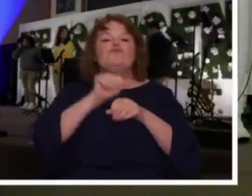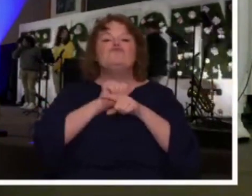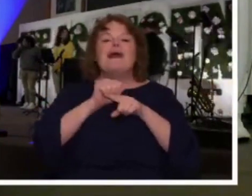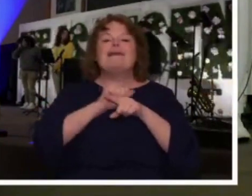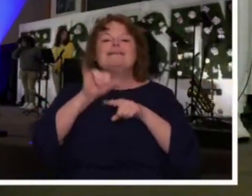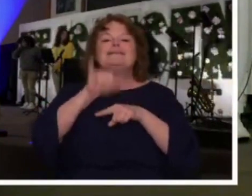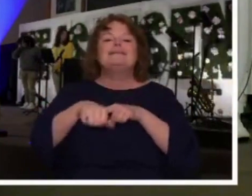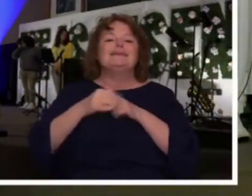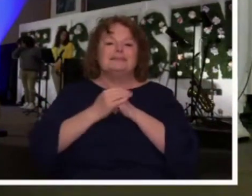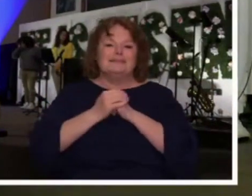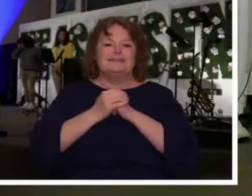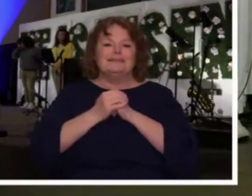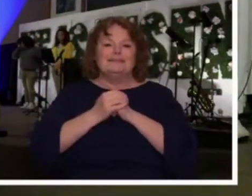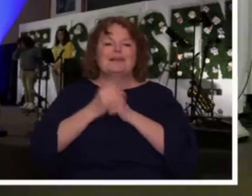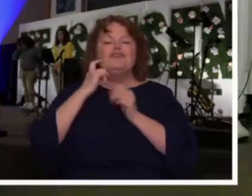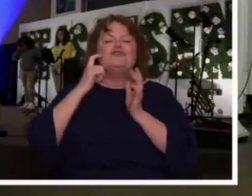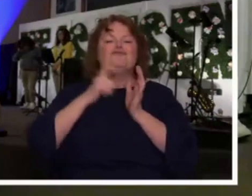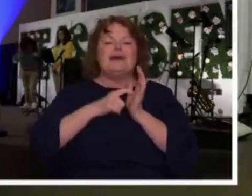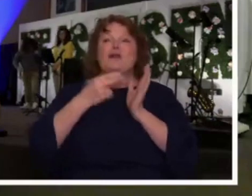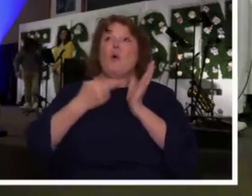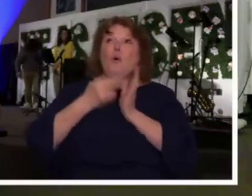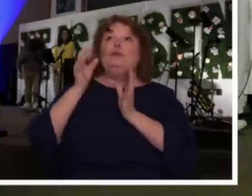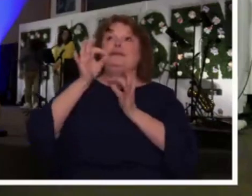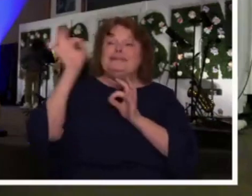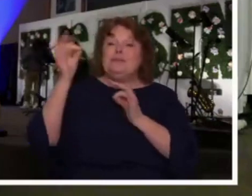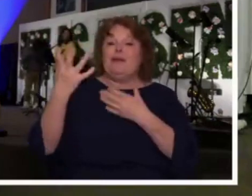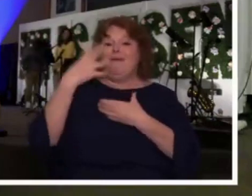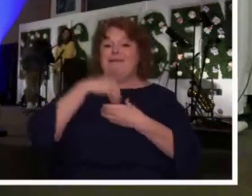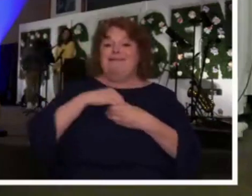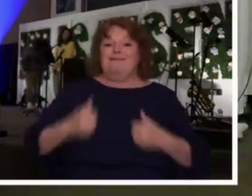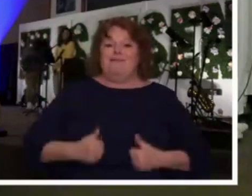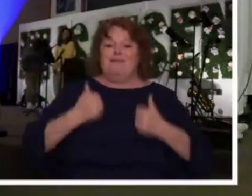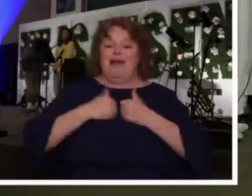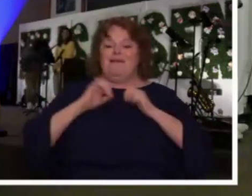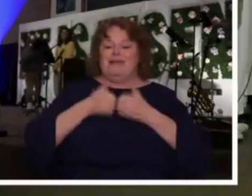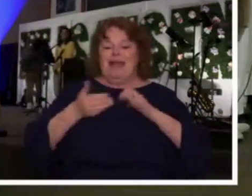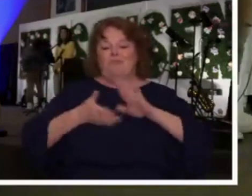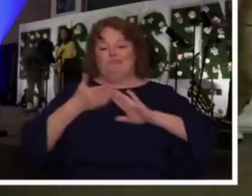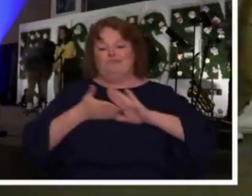recognizing the Holy Spirit at work in your life on a daily basis.